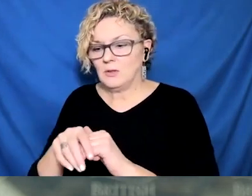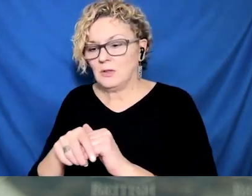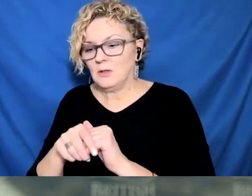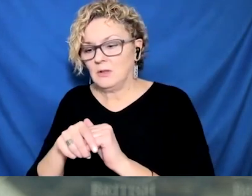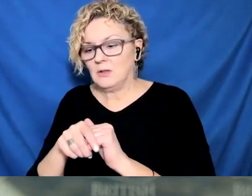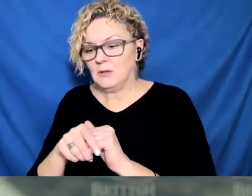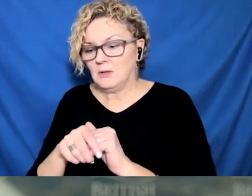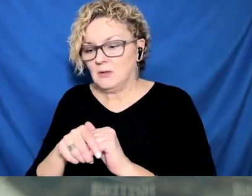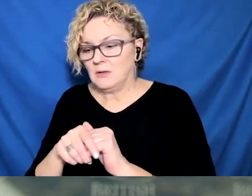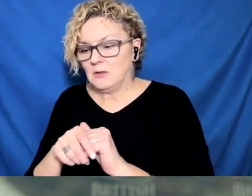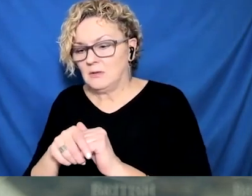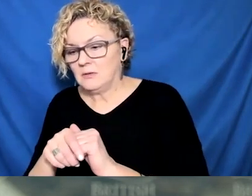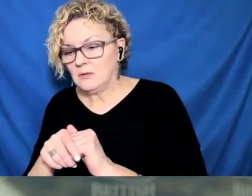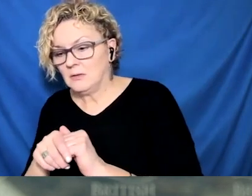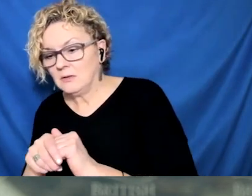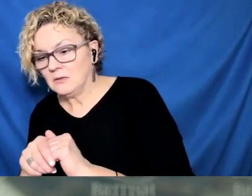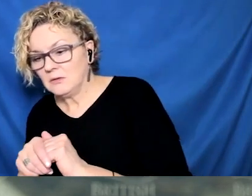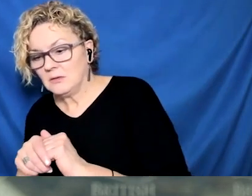Victor, do you have a follow-up?